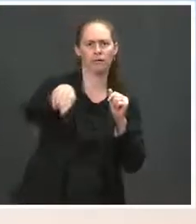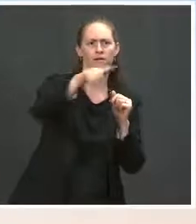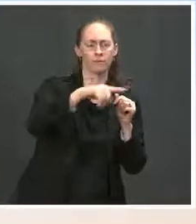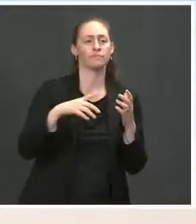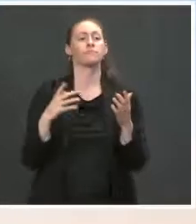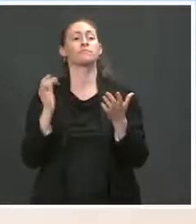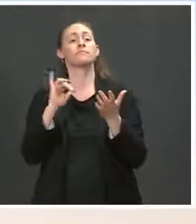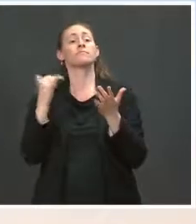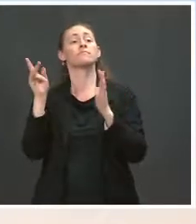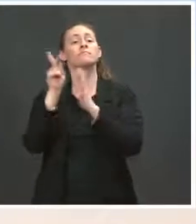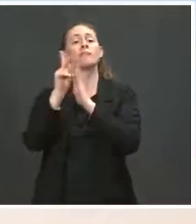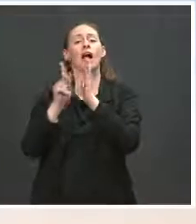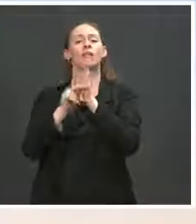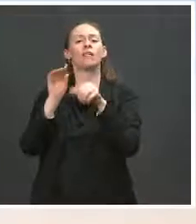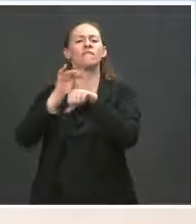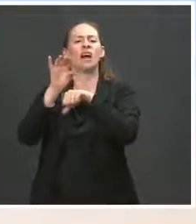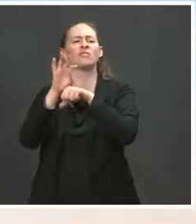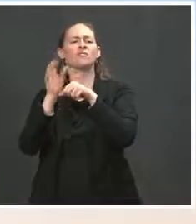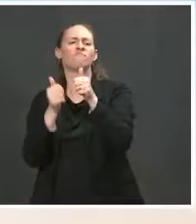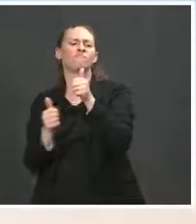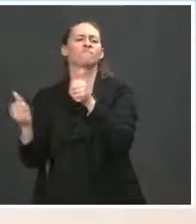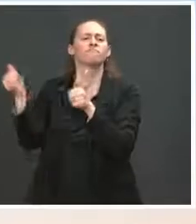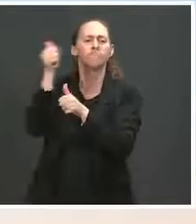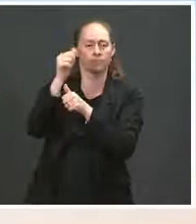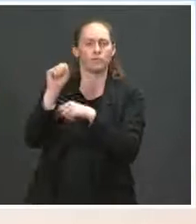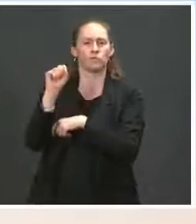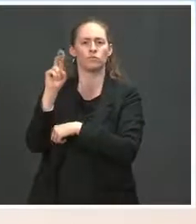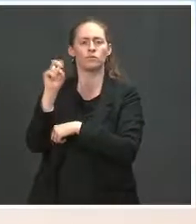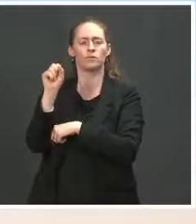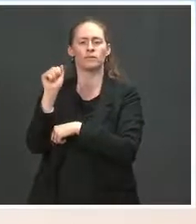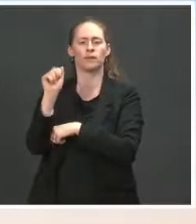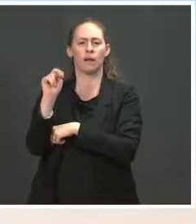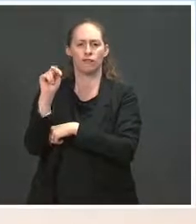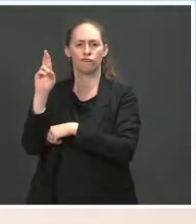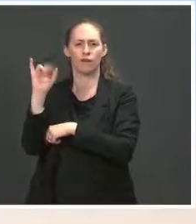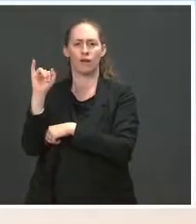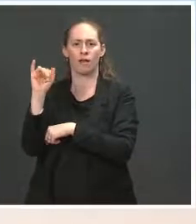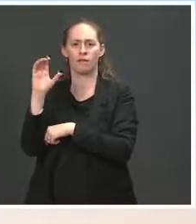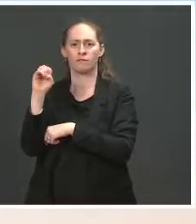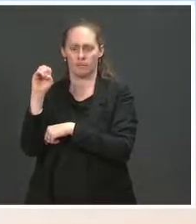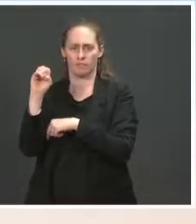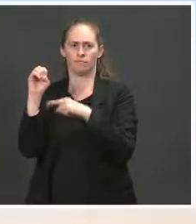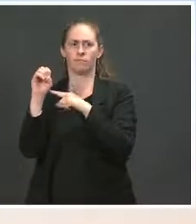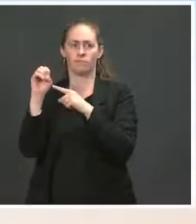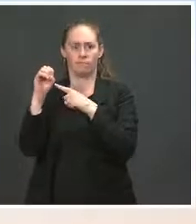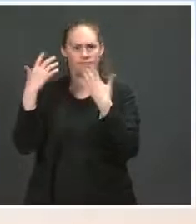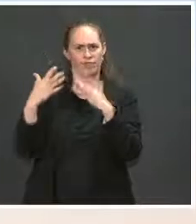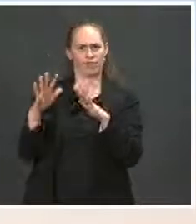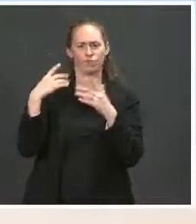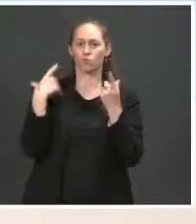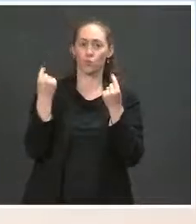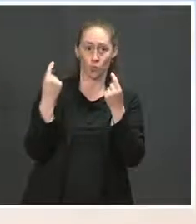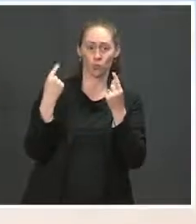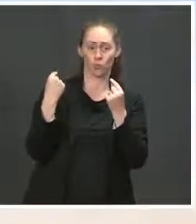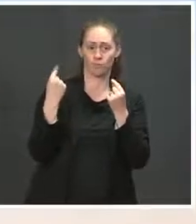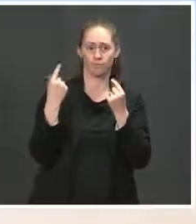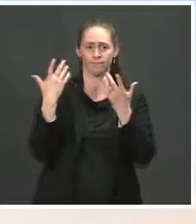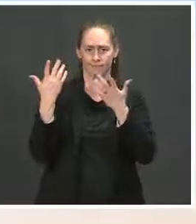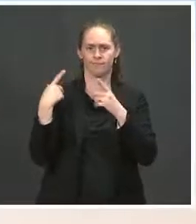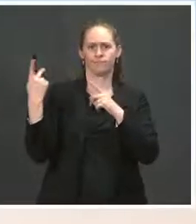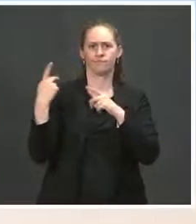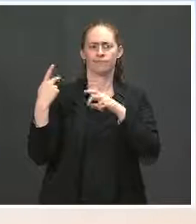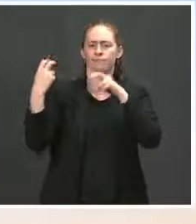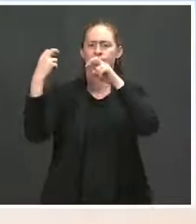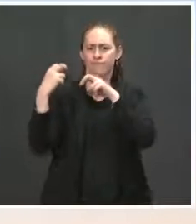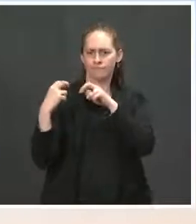Rice and I will convene the first White House Council on Native American Affairs meeting of the Biden-Harris administration.